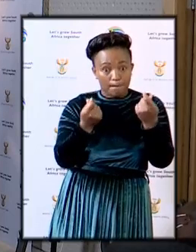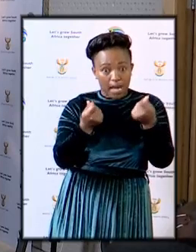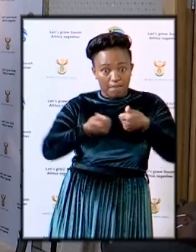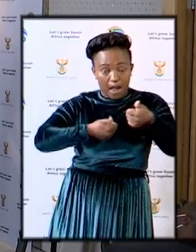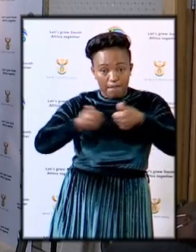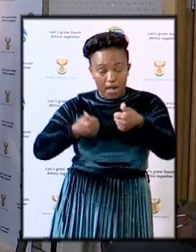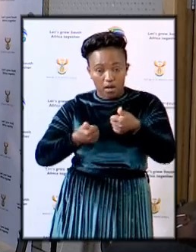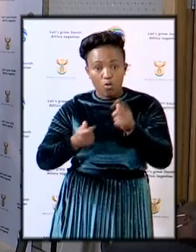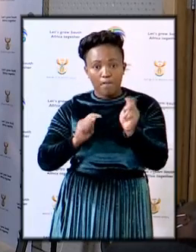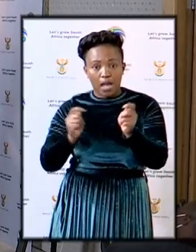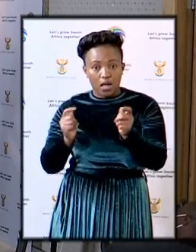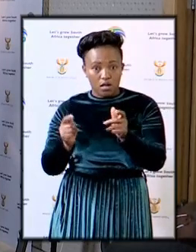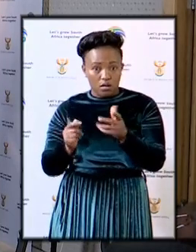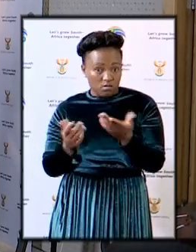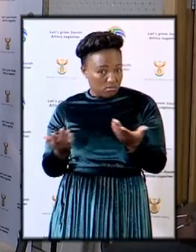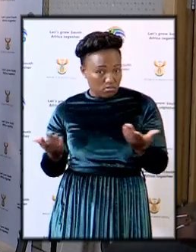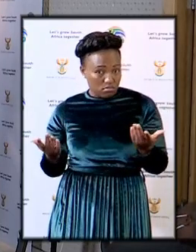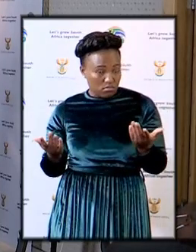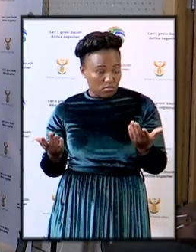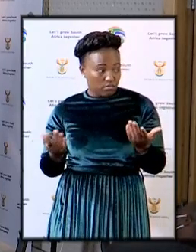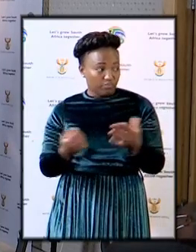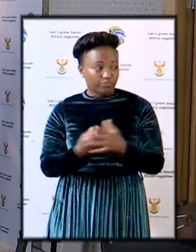that's it for now chair thanks